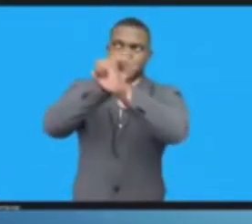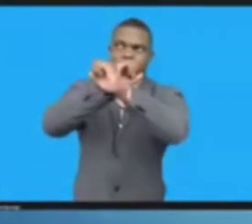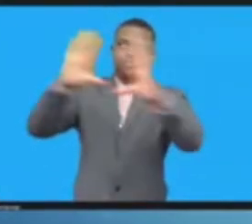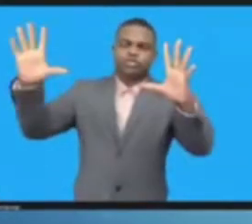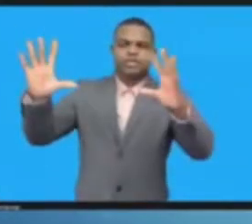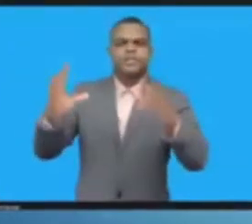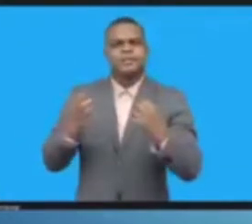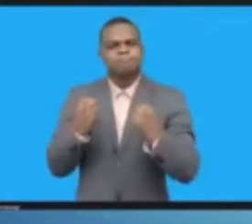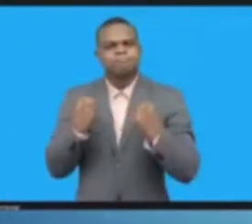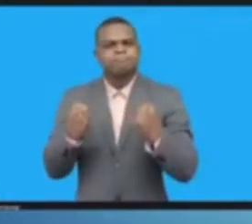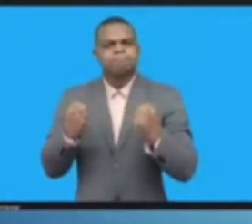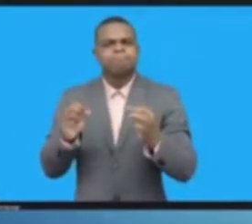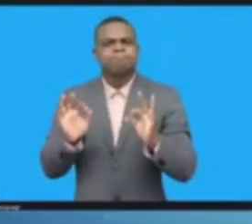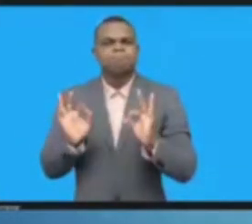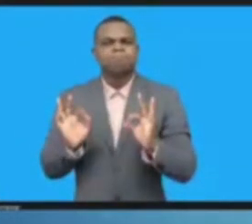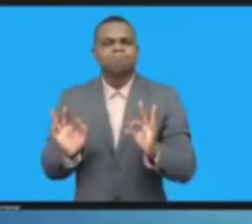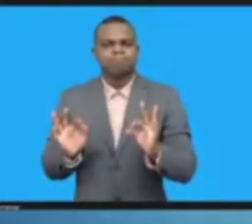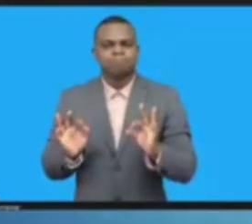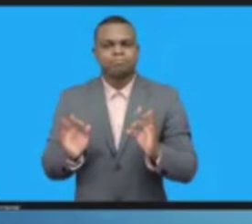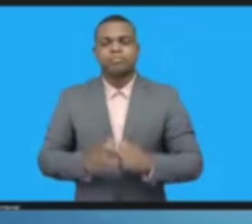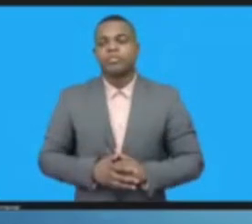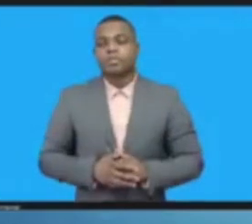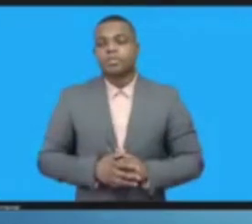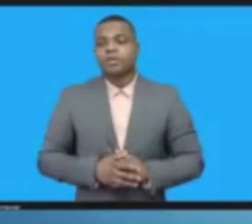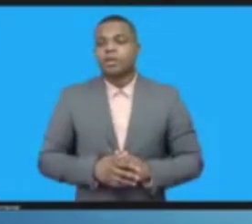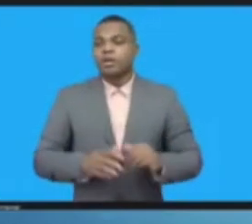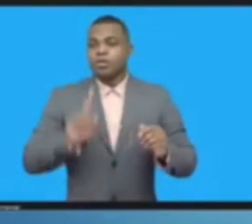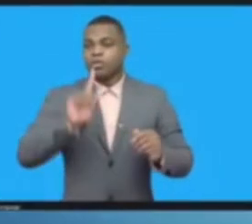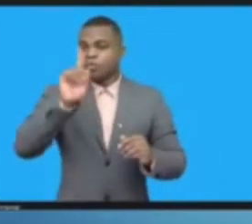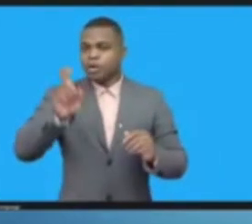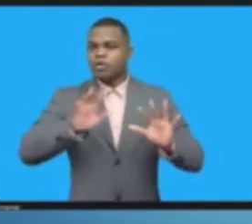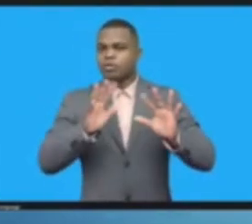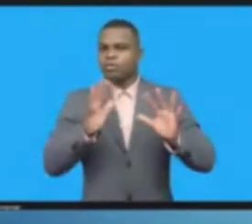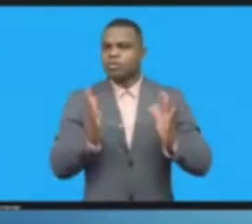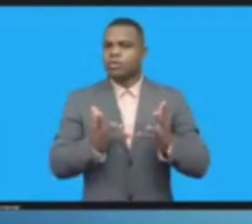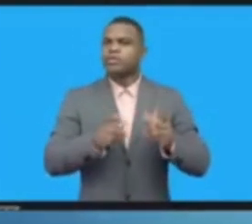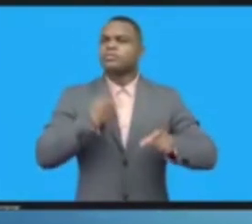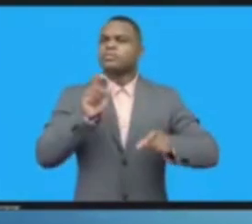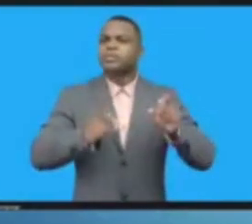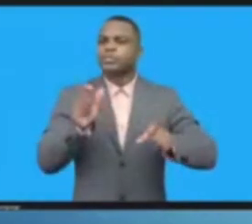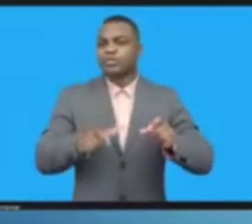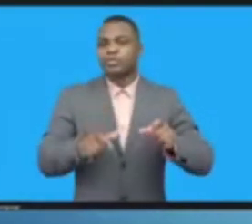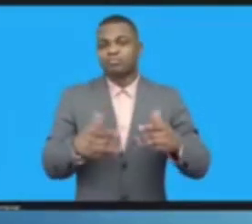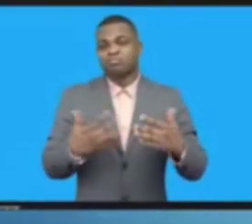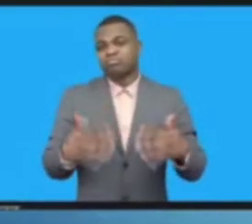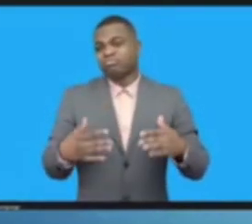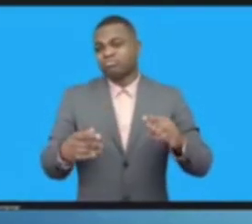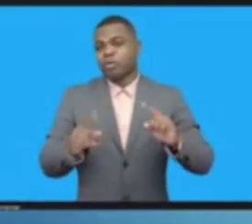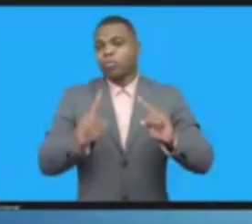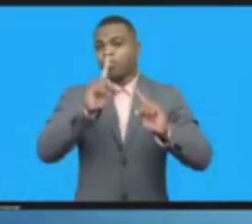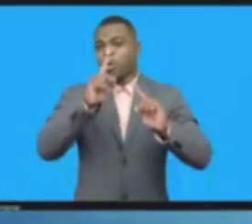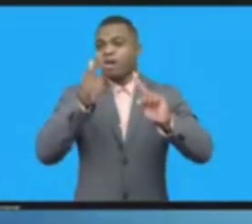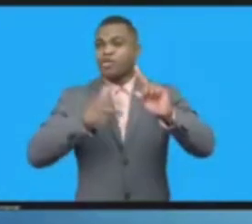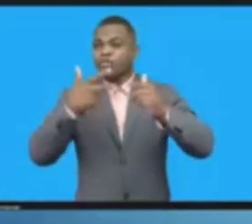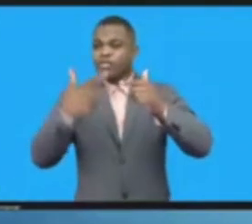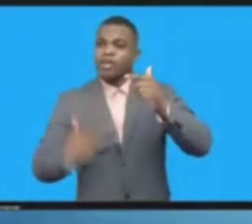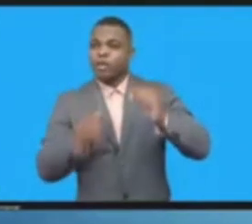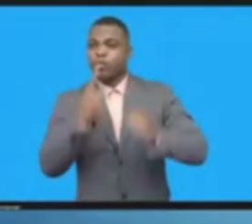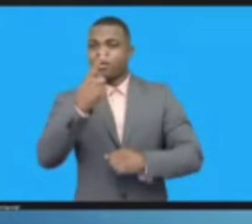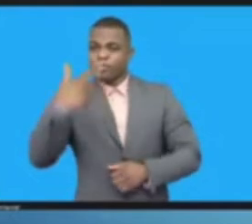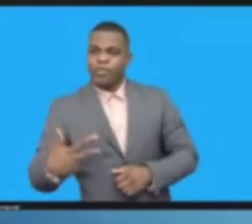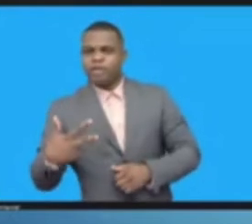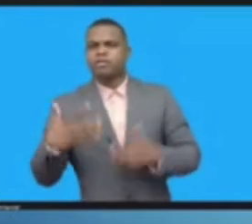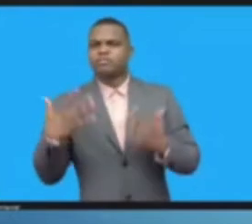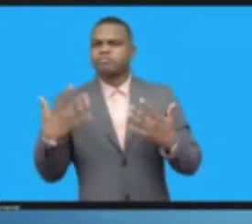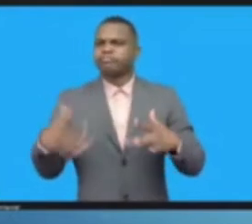risks associated with digital technology technologies are multiplying, and they require global collaborative